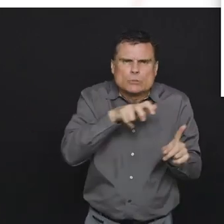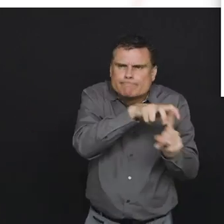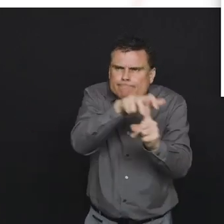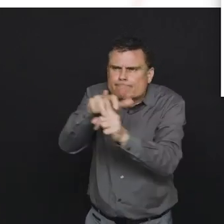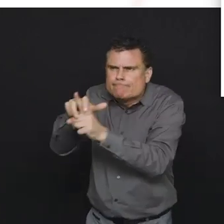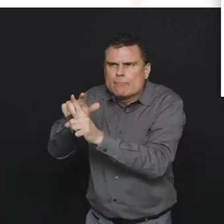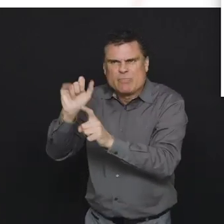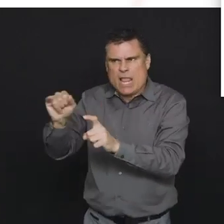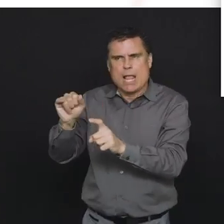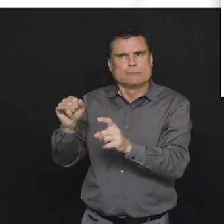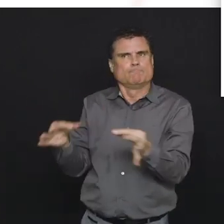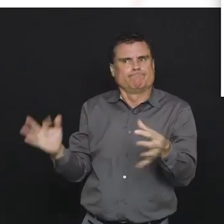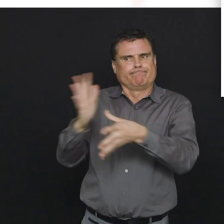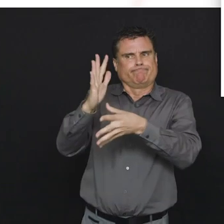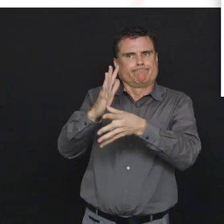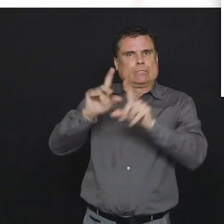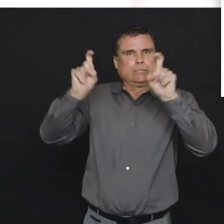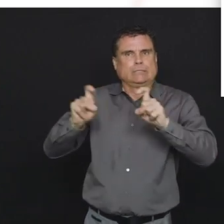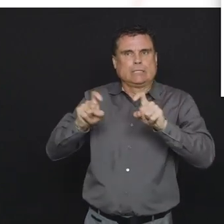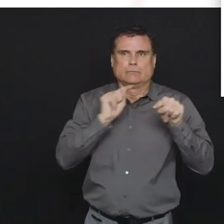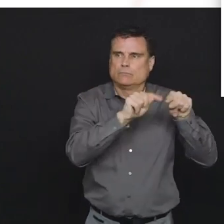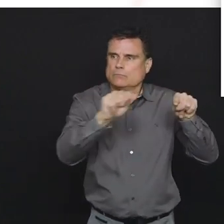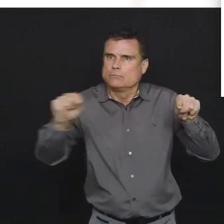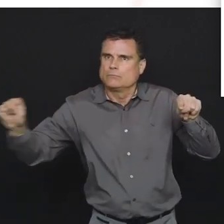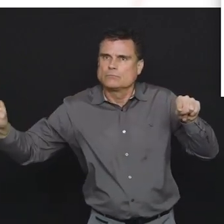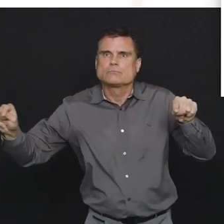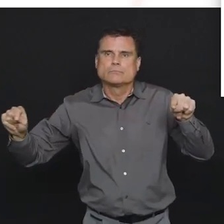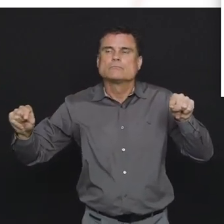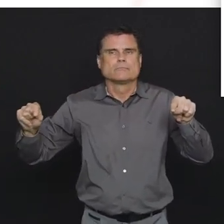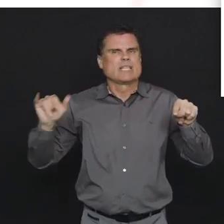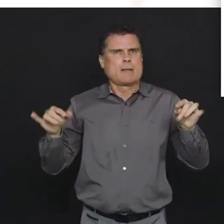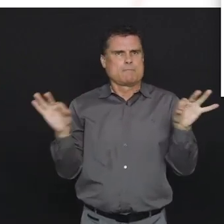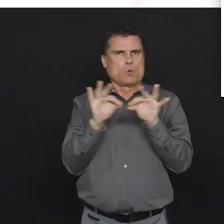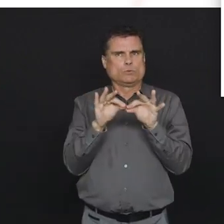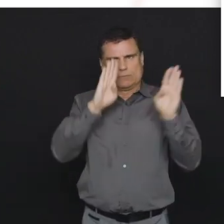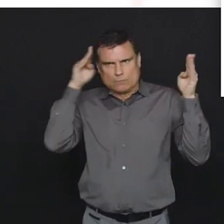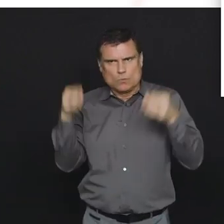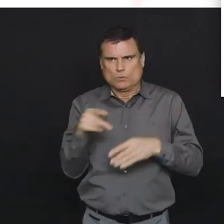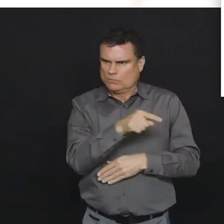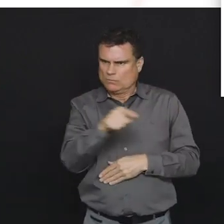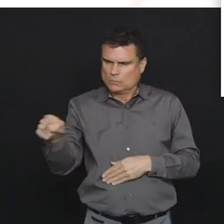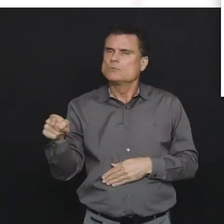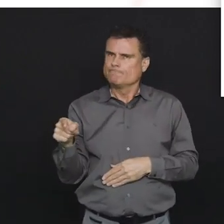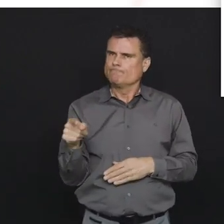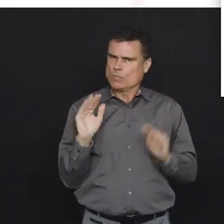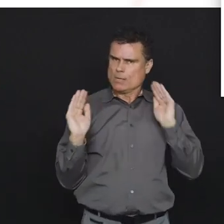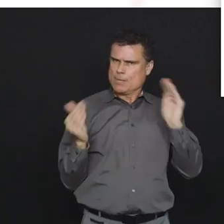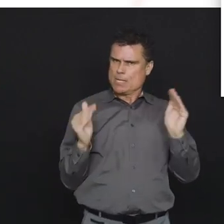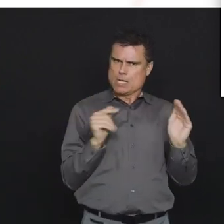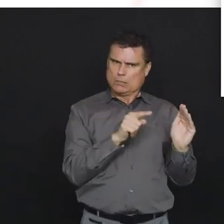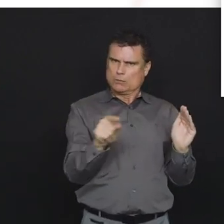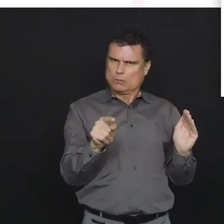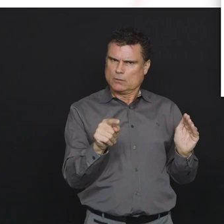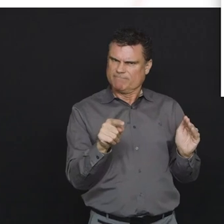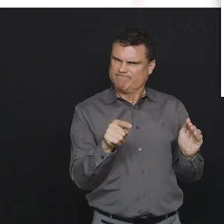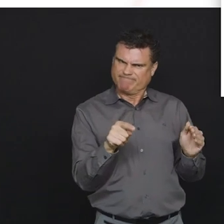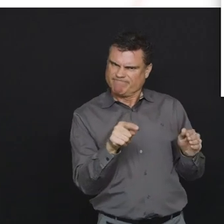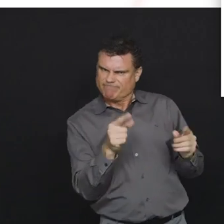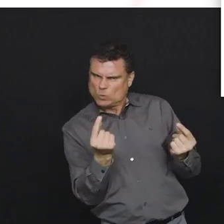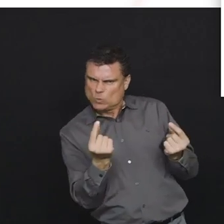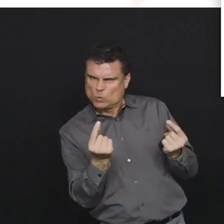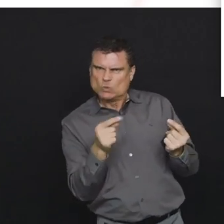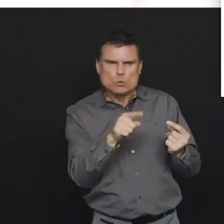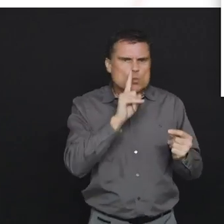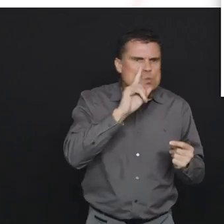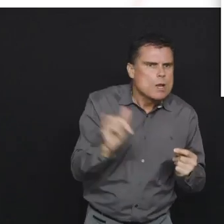get outbreaks where we can get transmission that can take out healthcare workers and our health facilities so we've been very focused